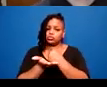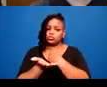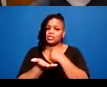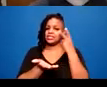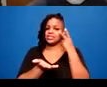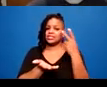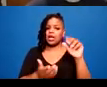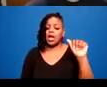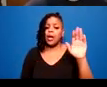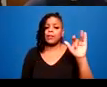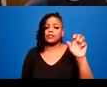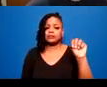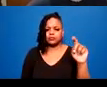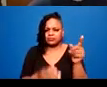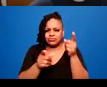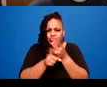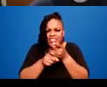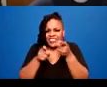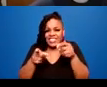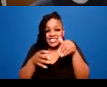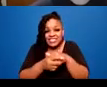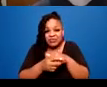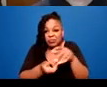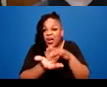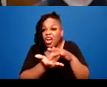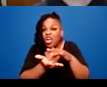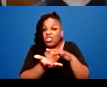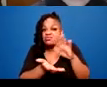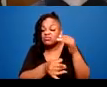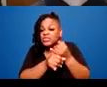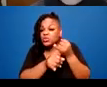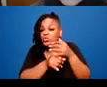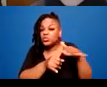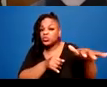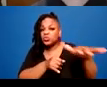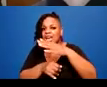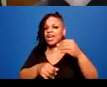and nonprofit industrial complex within the field and in how we practice.